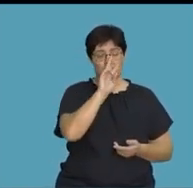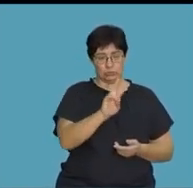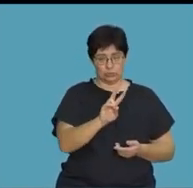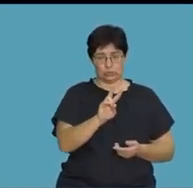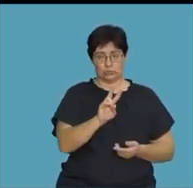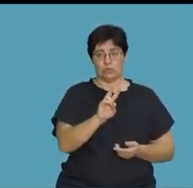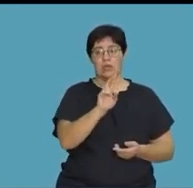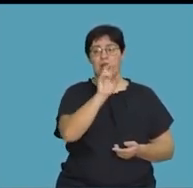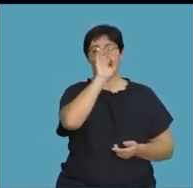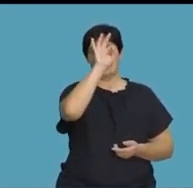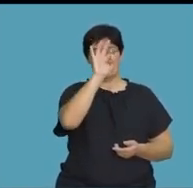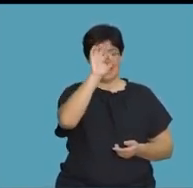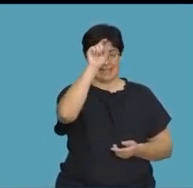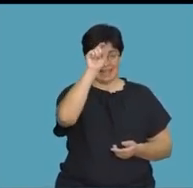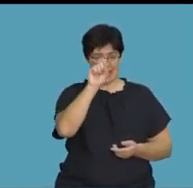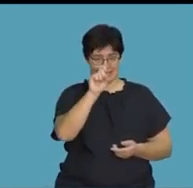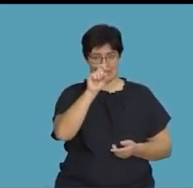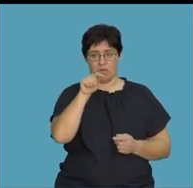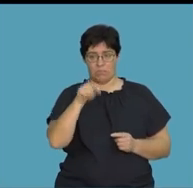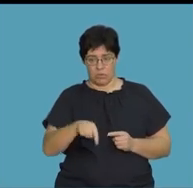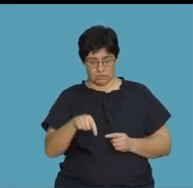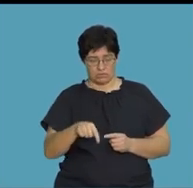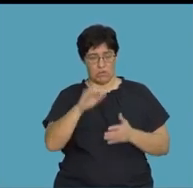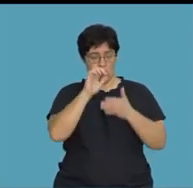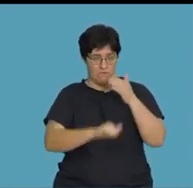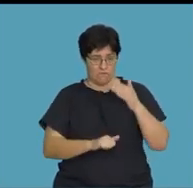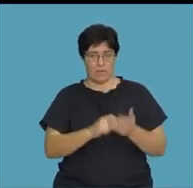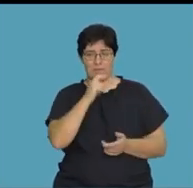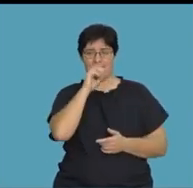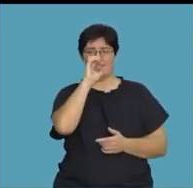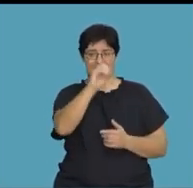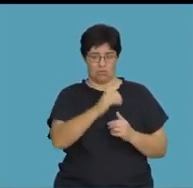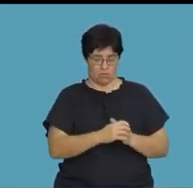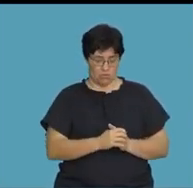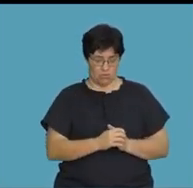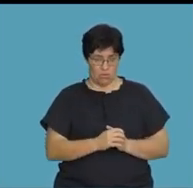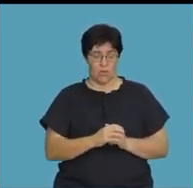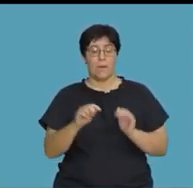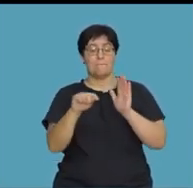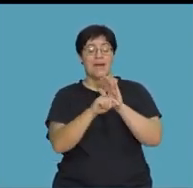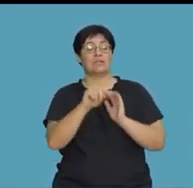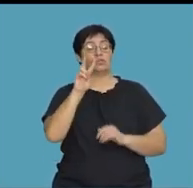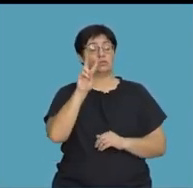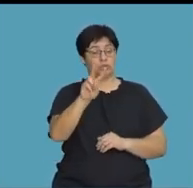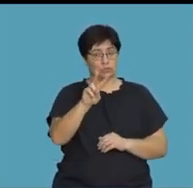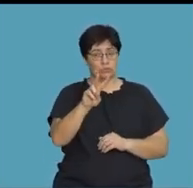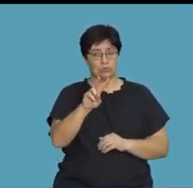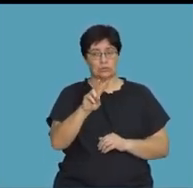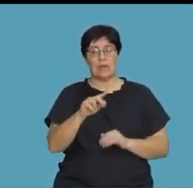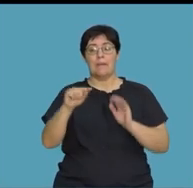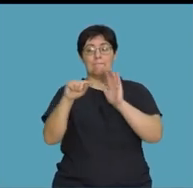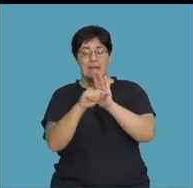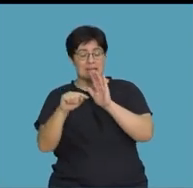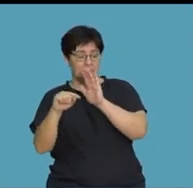I'm then going to subtract the 3x at the bottom there which will give me 0. The minus 2 minus